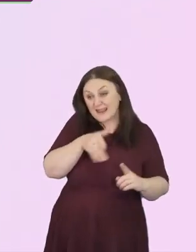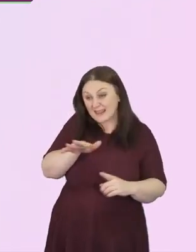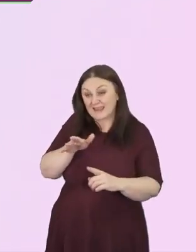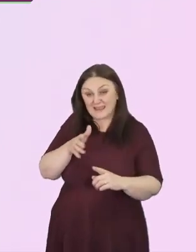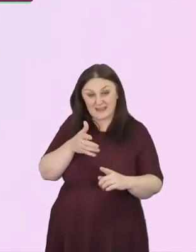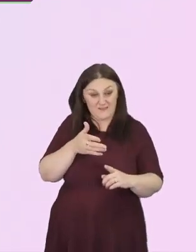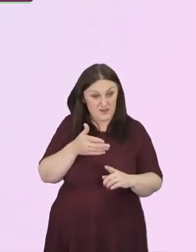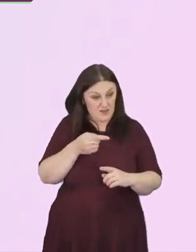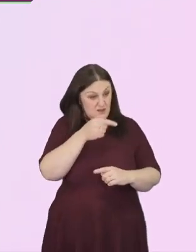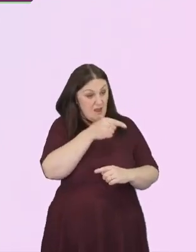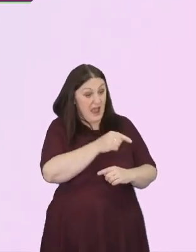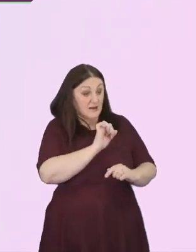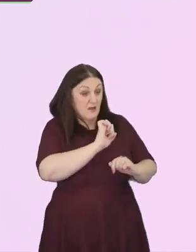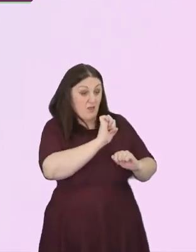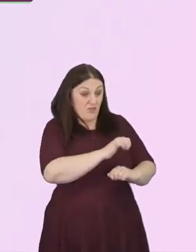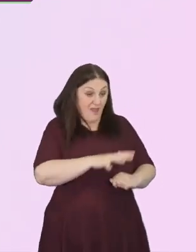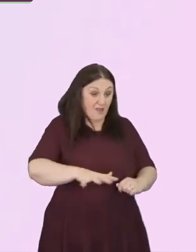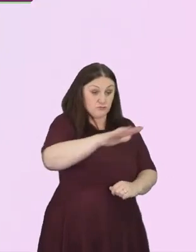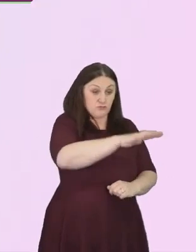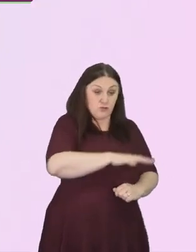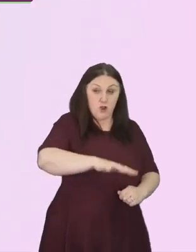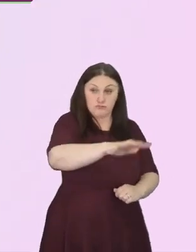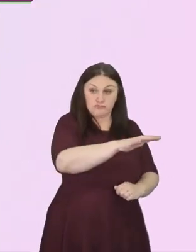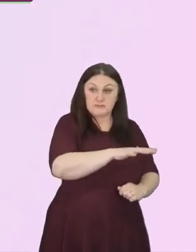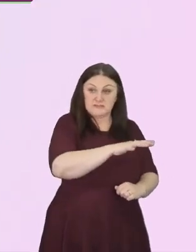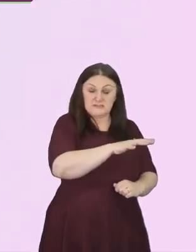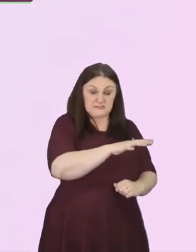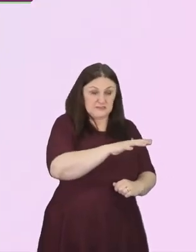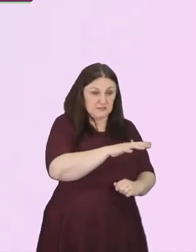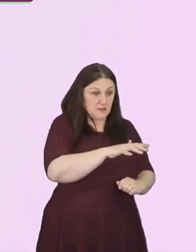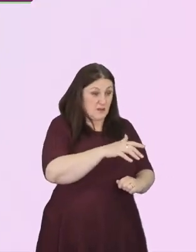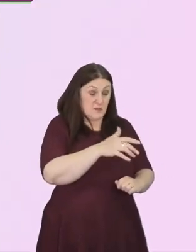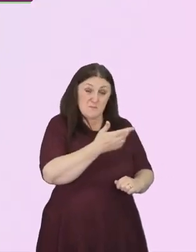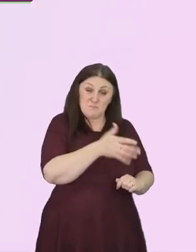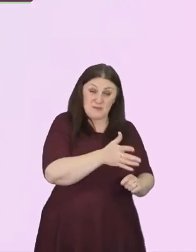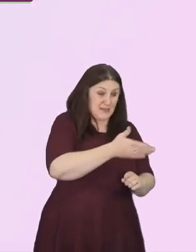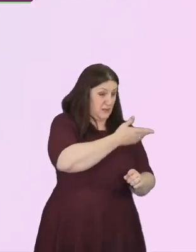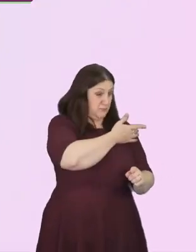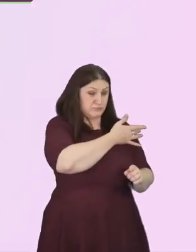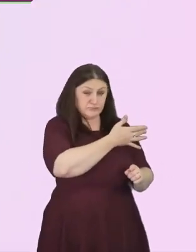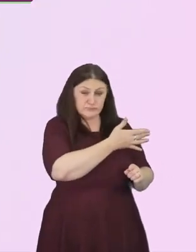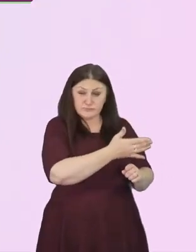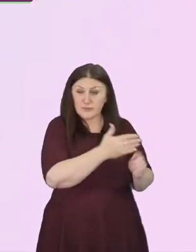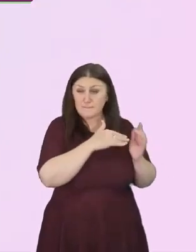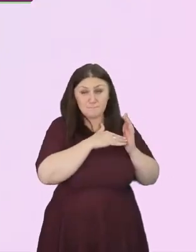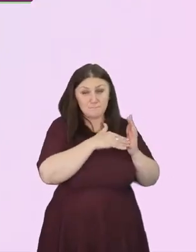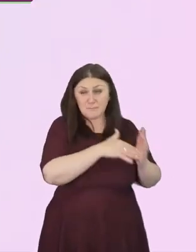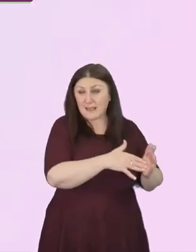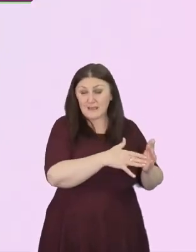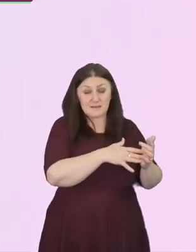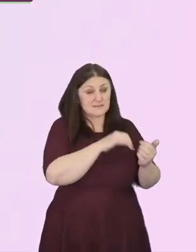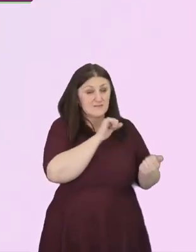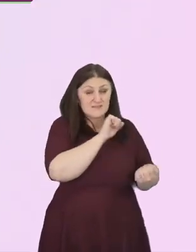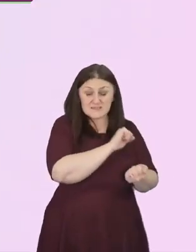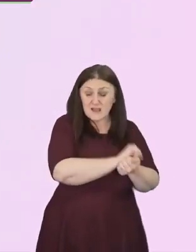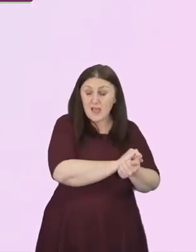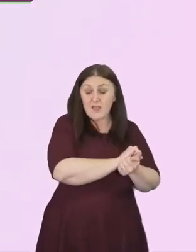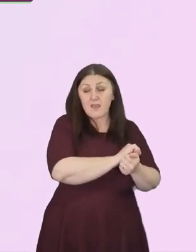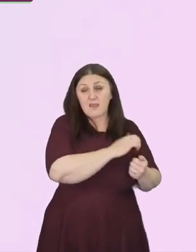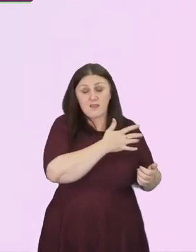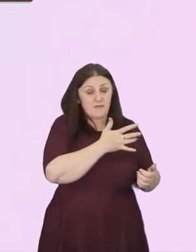the country from which millions of slaves, black slaves, were taken for nearly